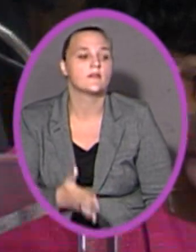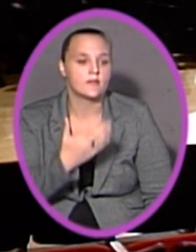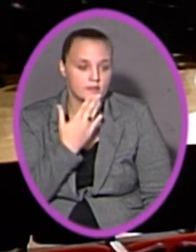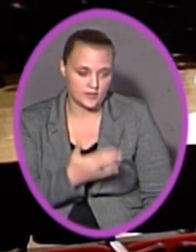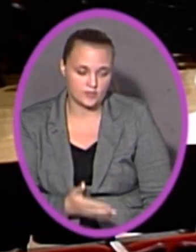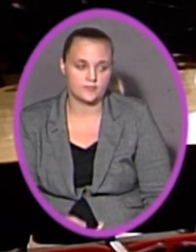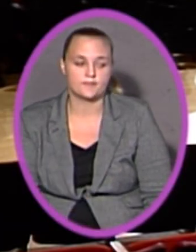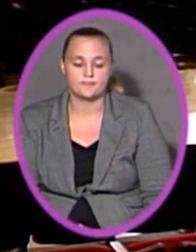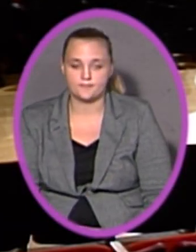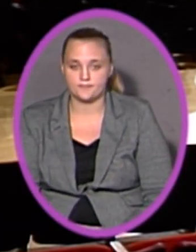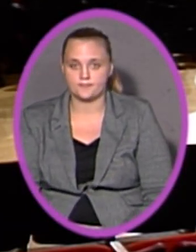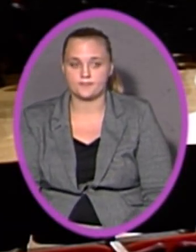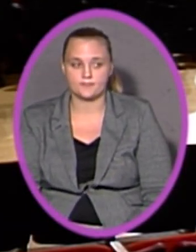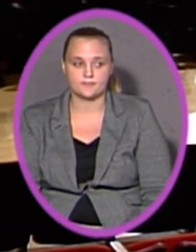Thank you. Thank you.